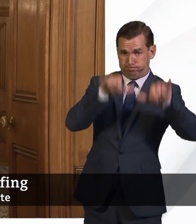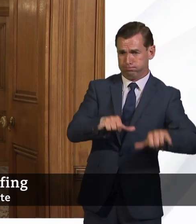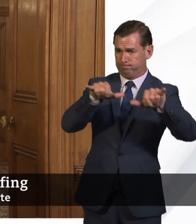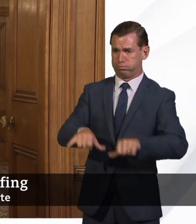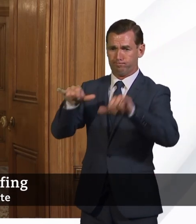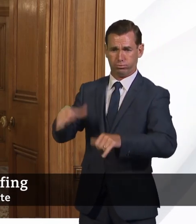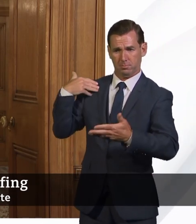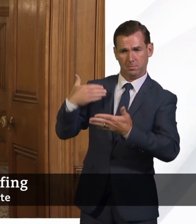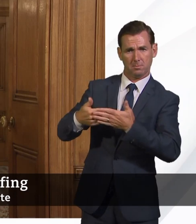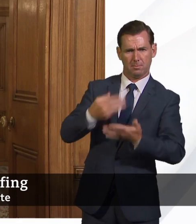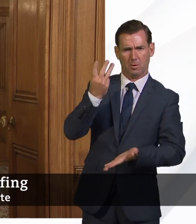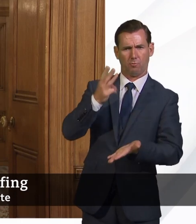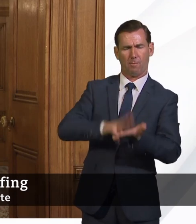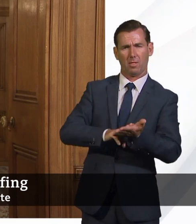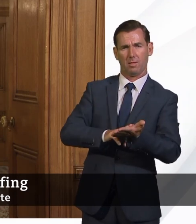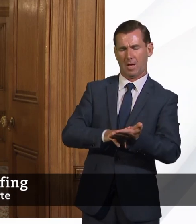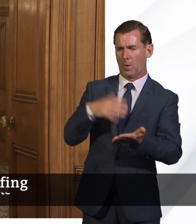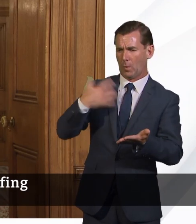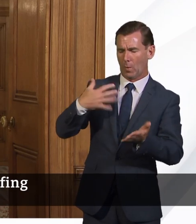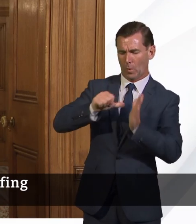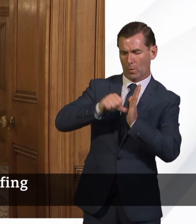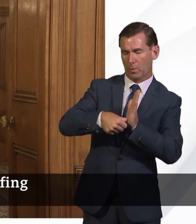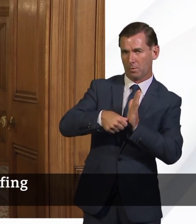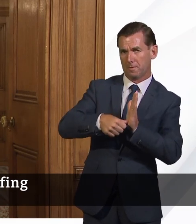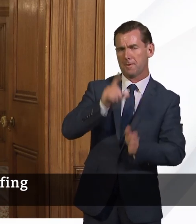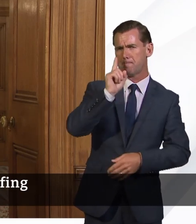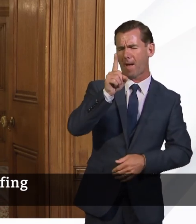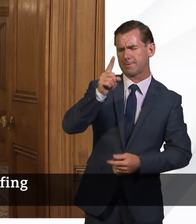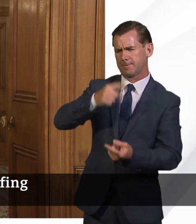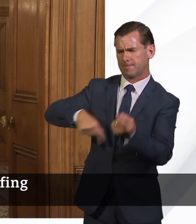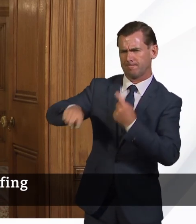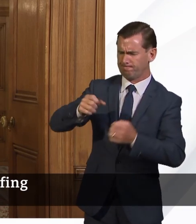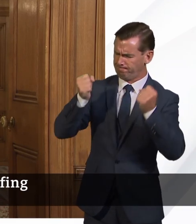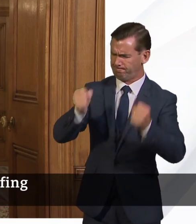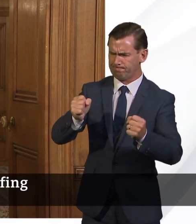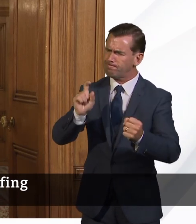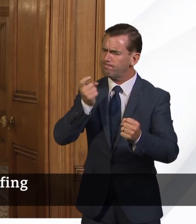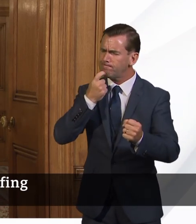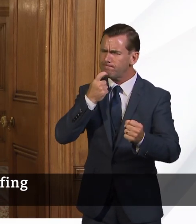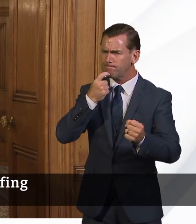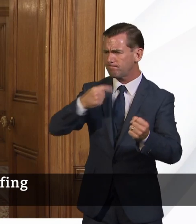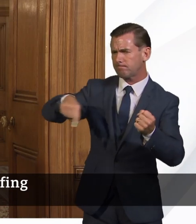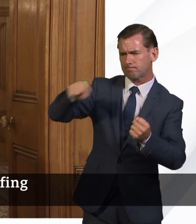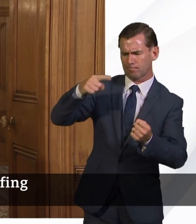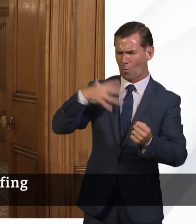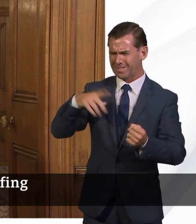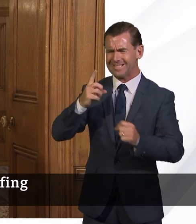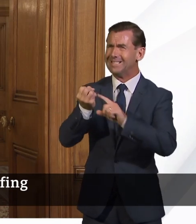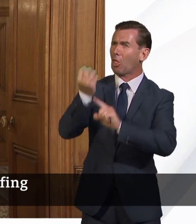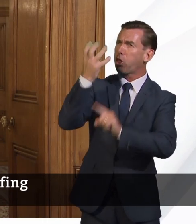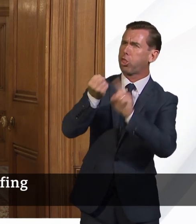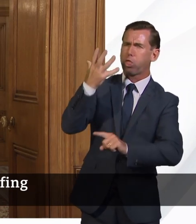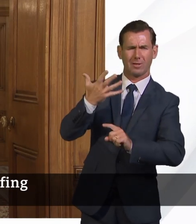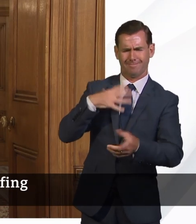Yet despite these obvious challenges, there's a real determination within the industry to have a greener restart.